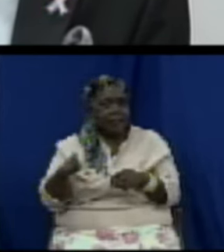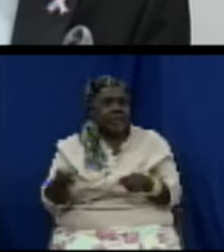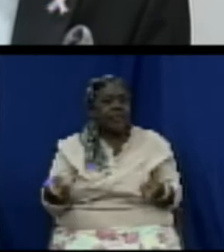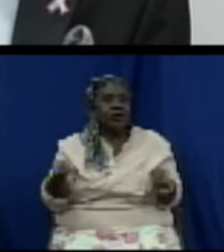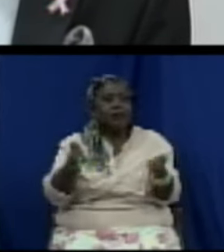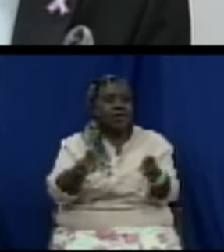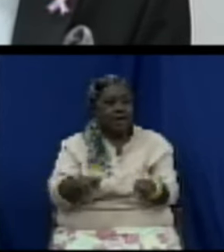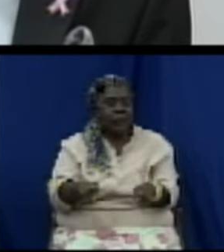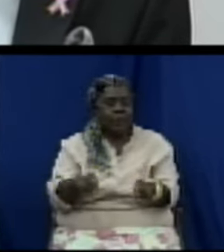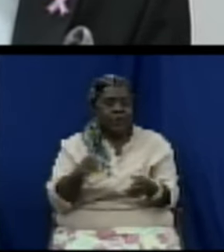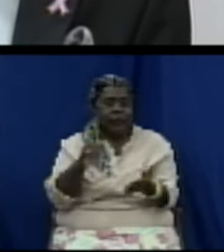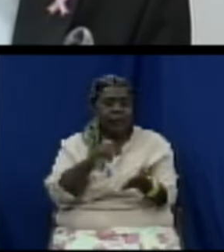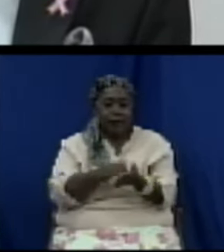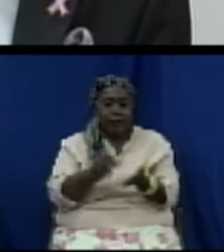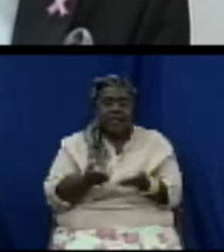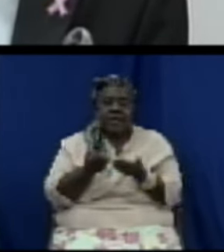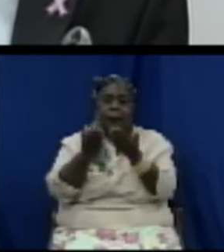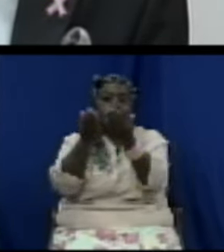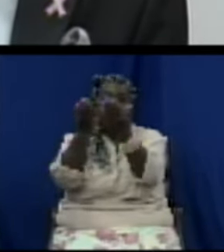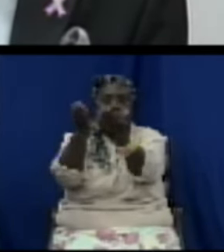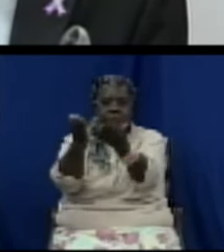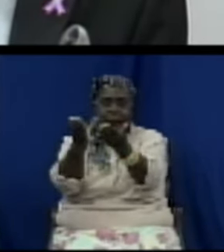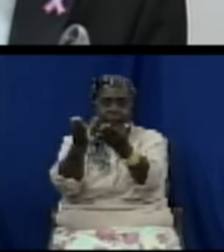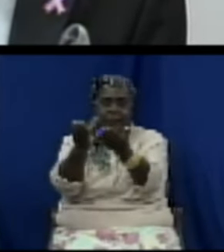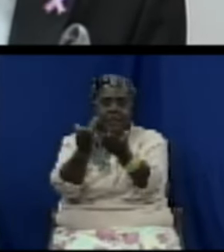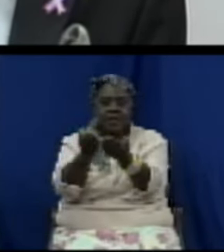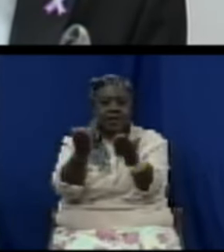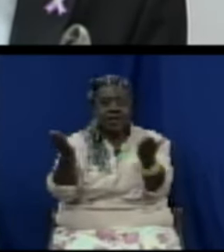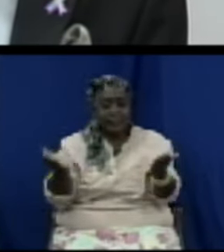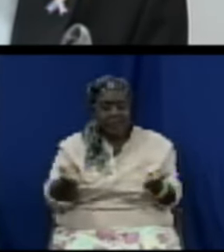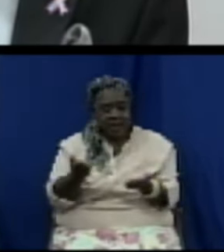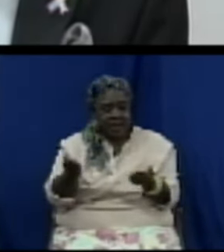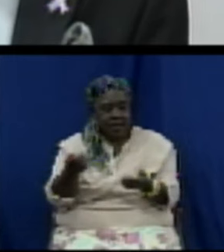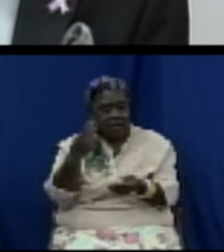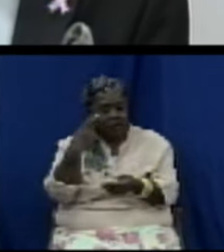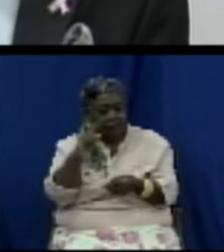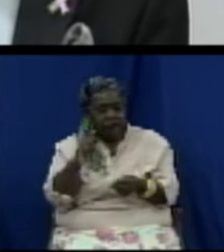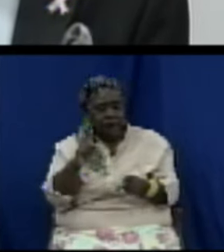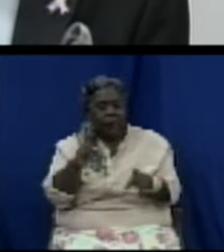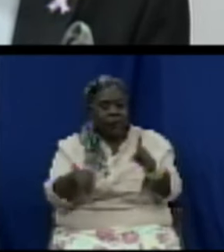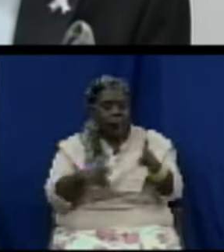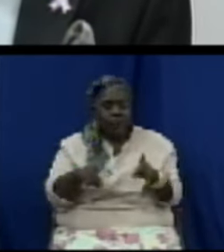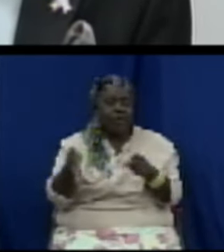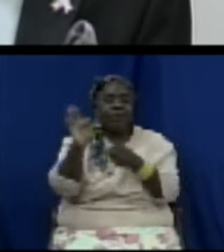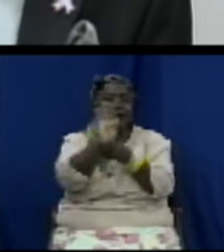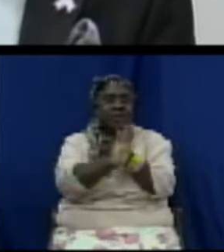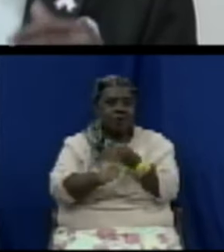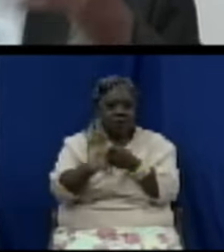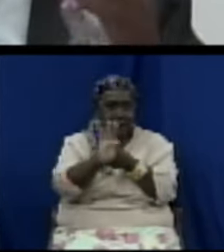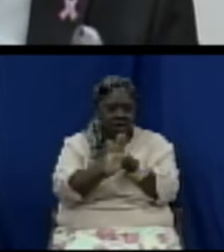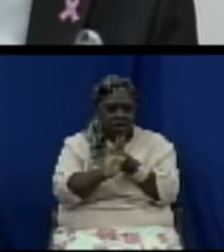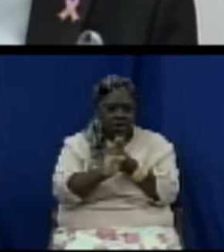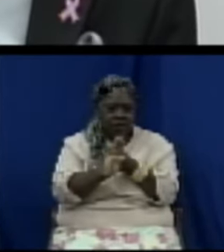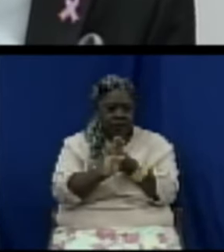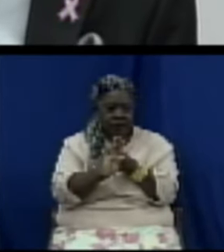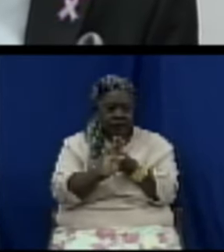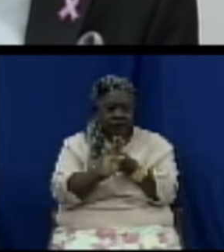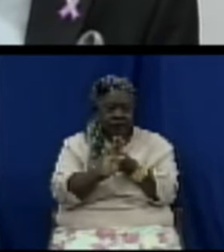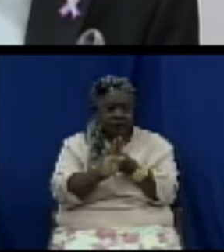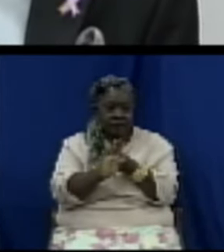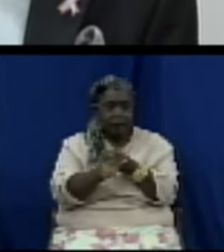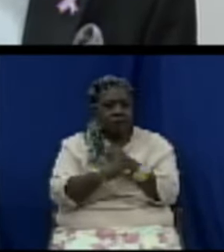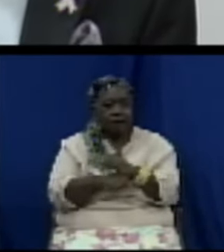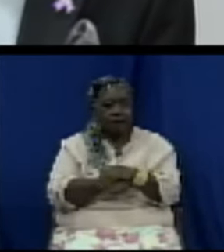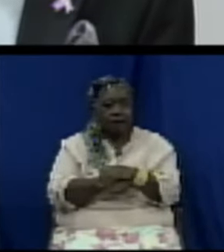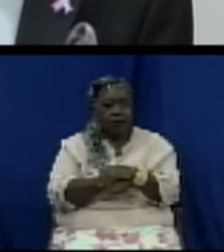is bringing into being the consumer protection in another phase